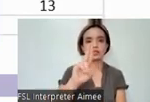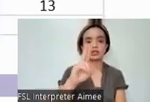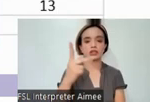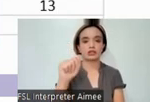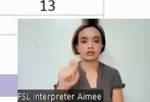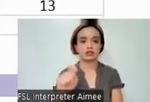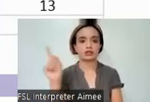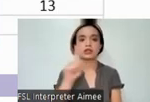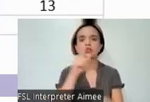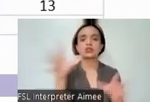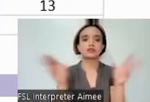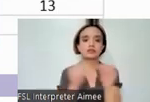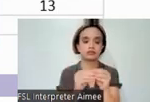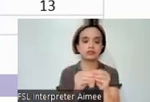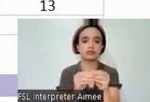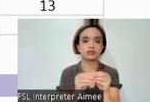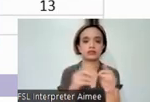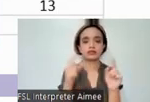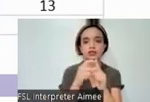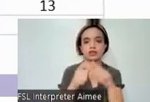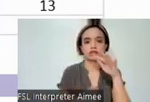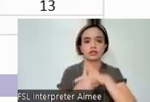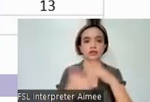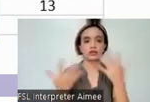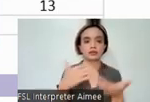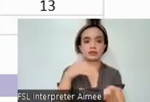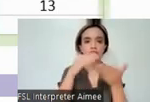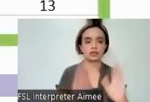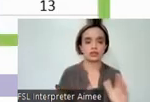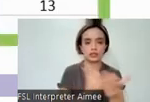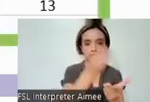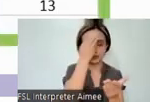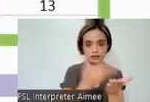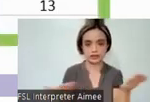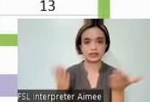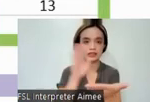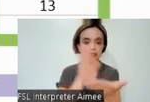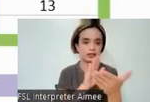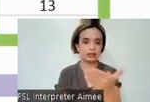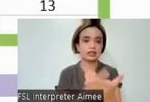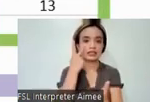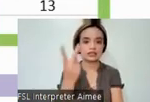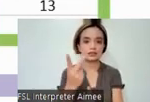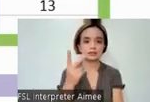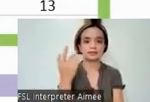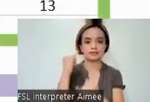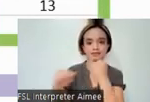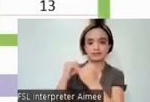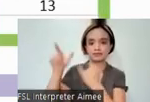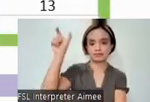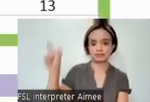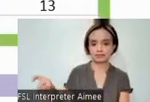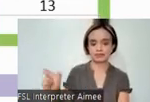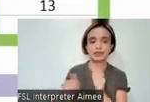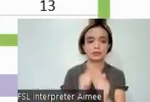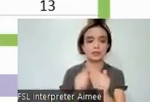total frequencies with which these words appear in learning materials used in schools, as seen in the last column. This shows